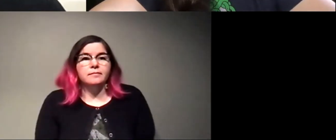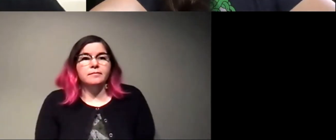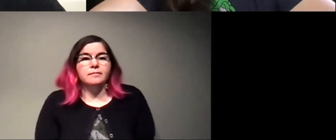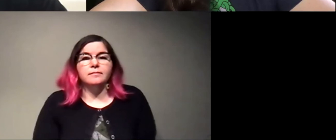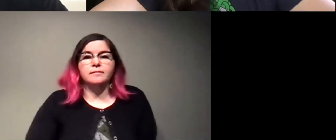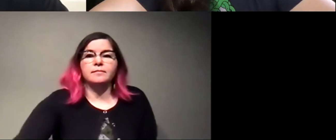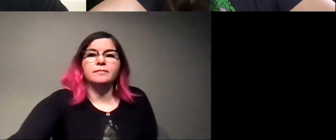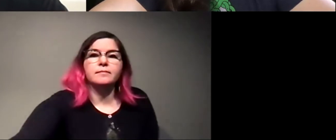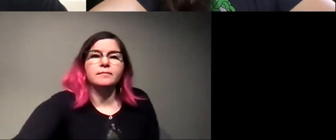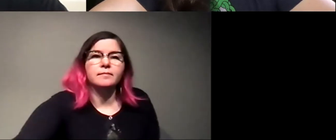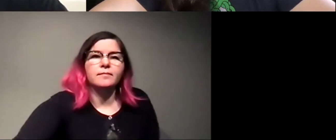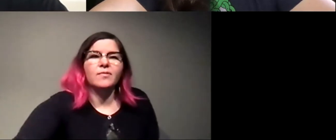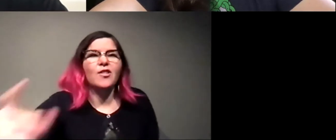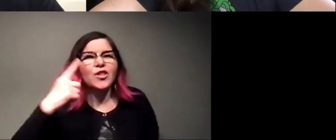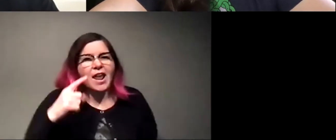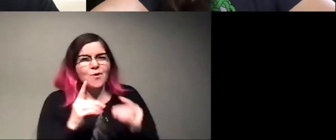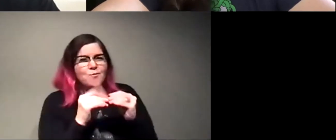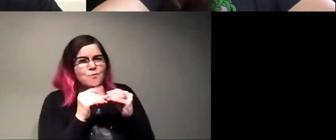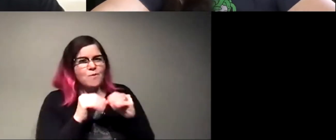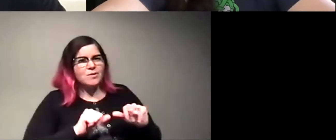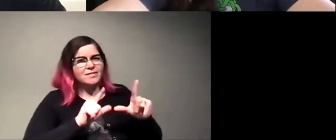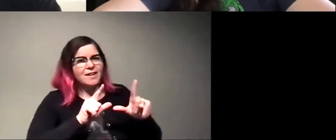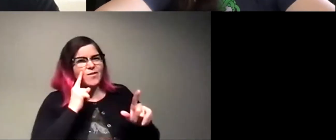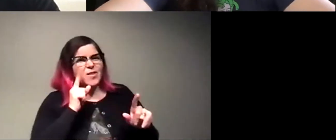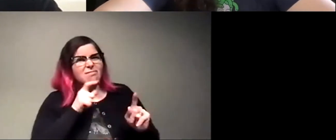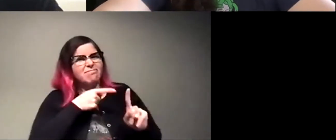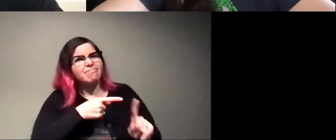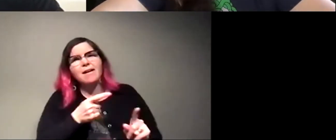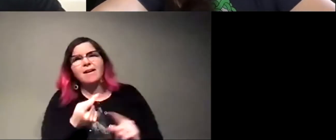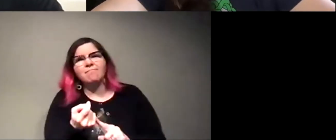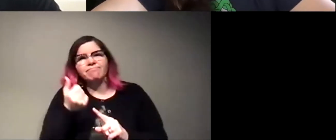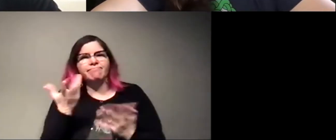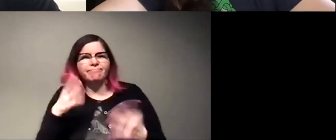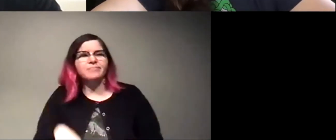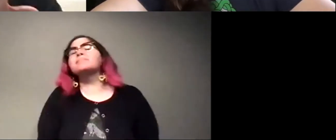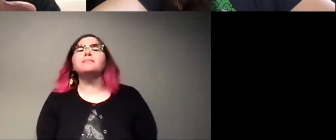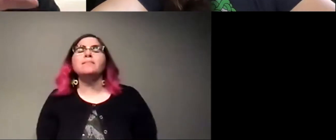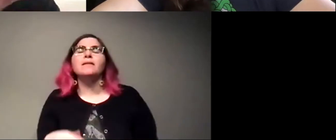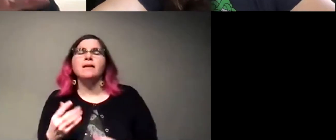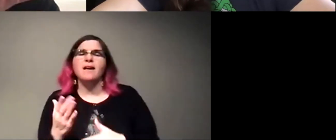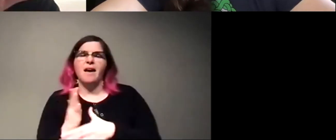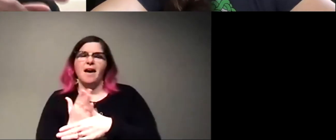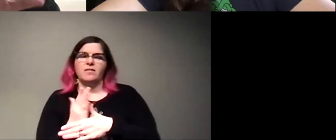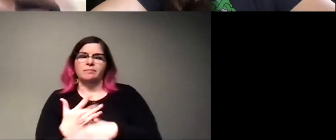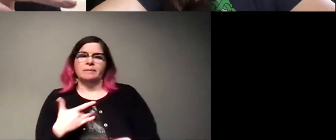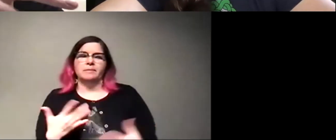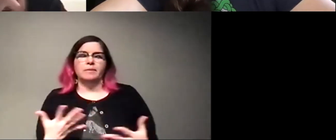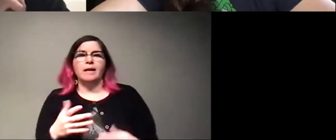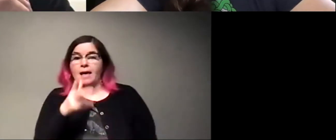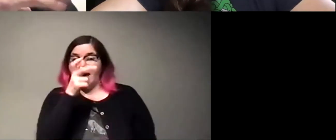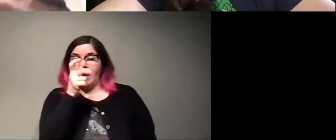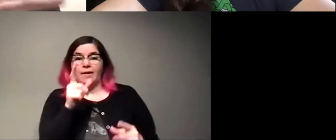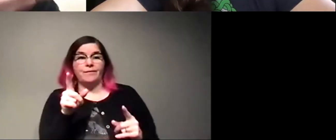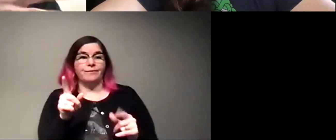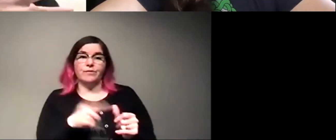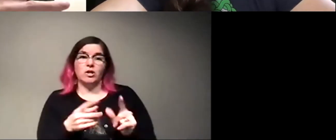I thought I might've had a bonus slide for that, but I guess I, I left it out, but, uh, on average, when the ant is first infected,